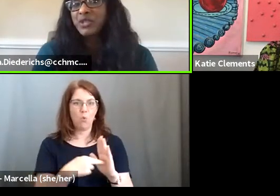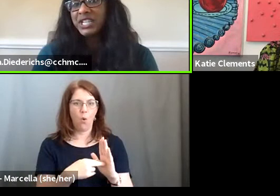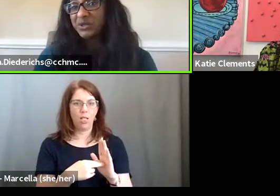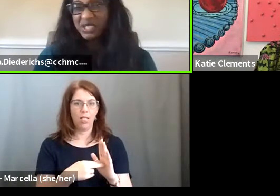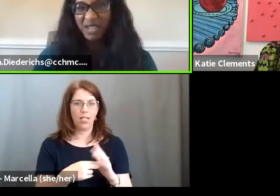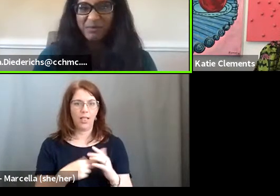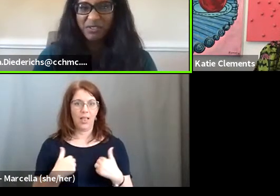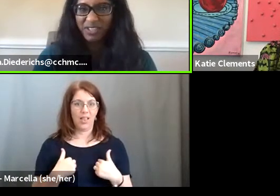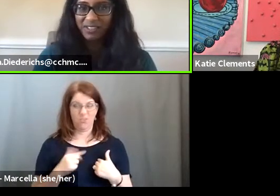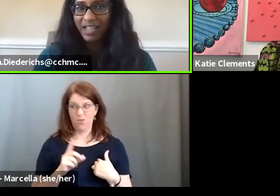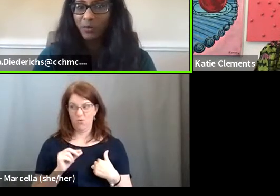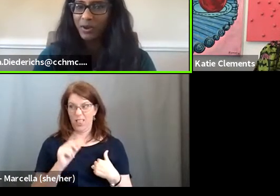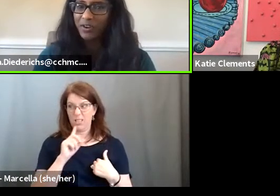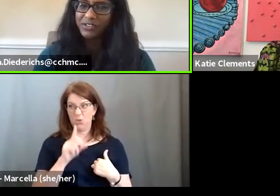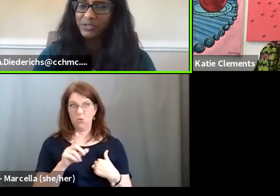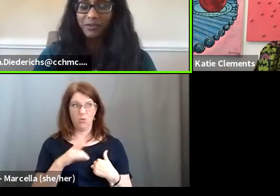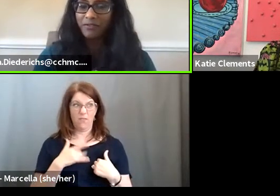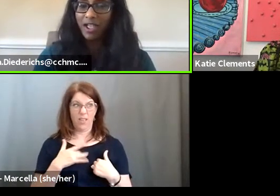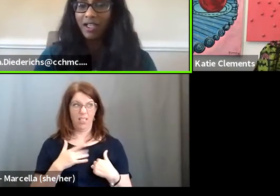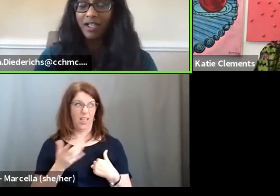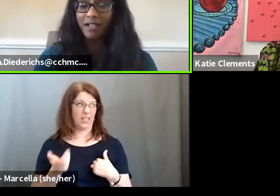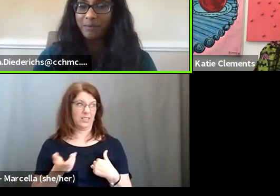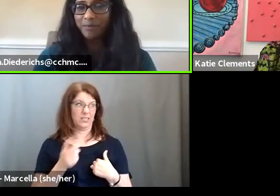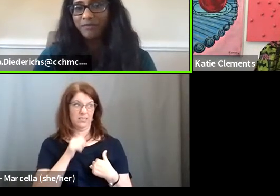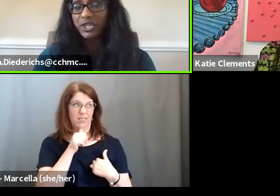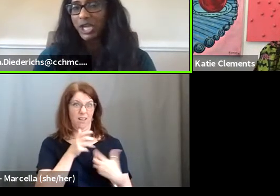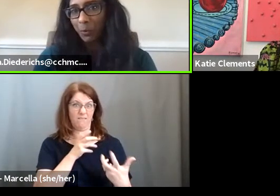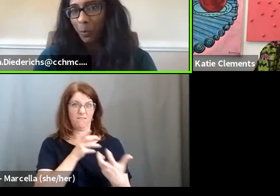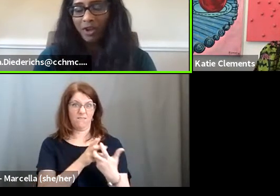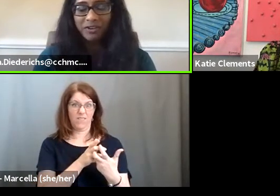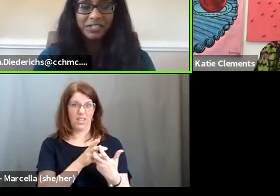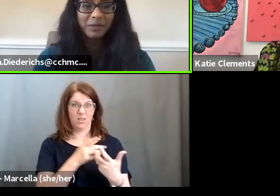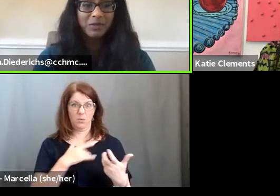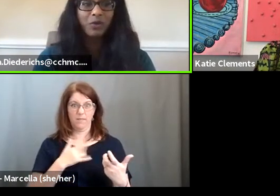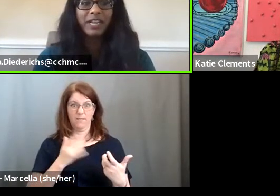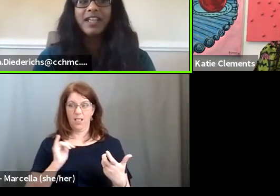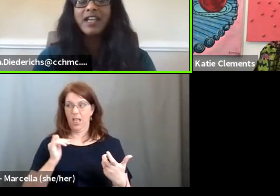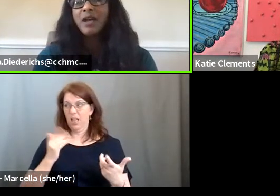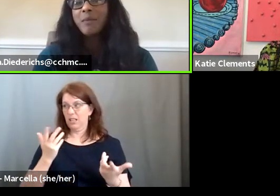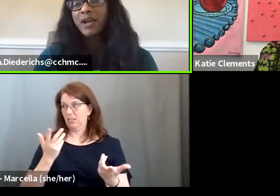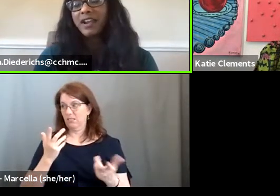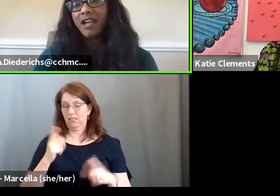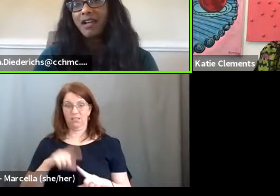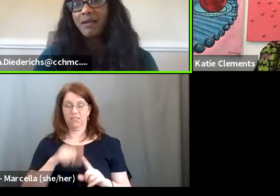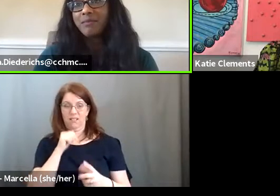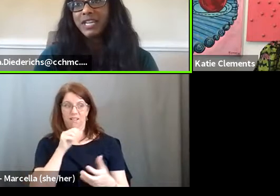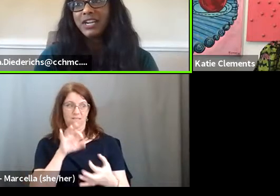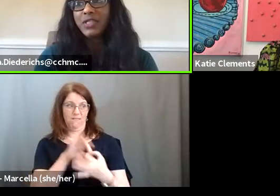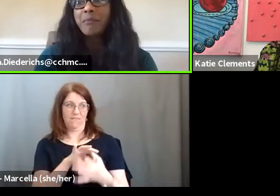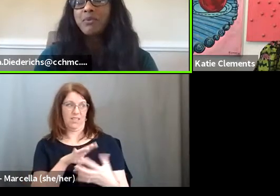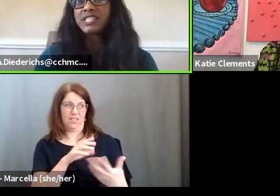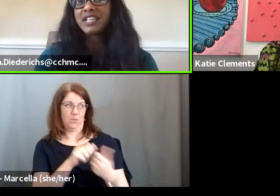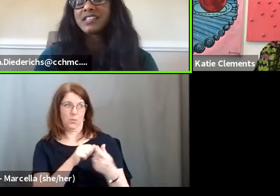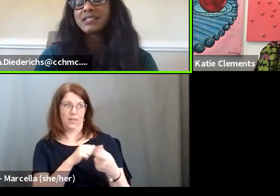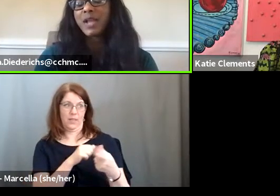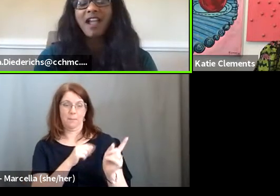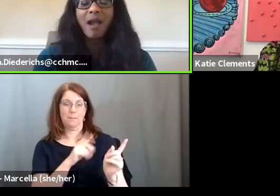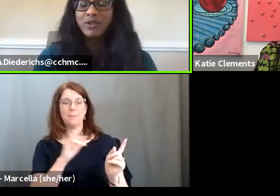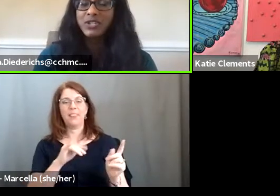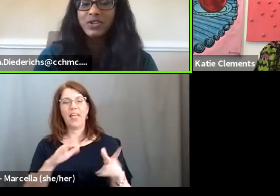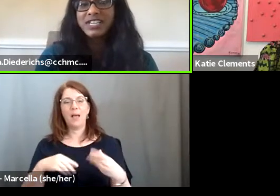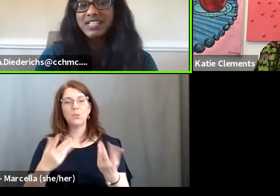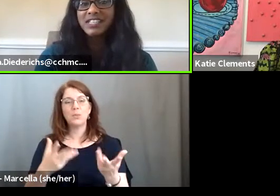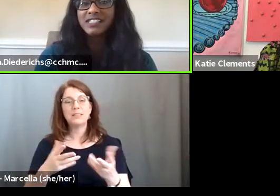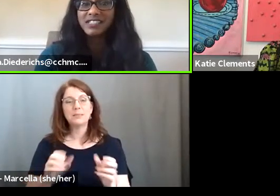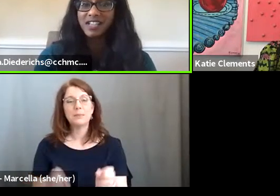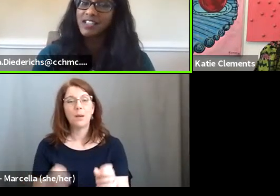Uh, we really do sometimes feel like we're sort of, um, fish out of water to some degree, but, um, you know, that presents as many